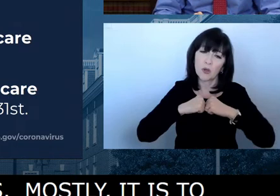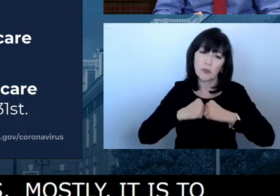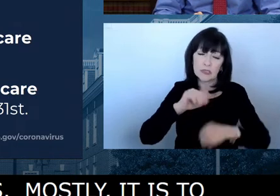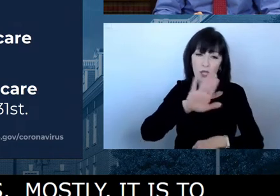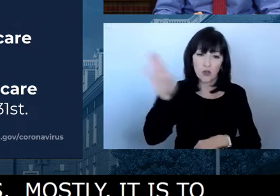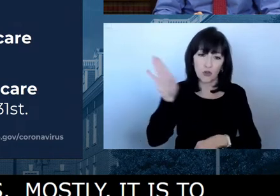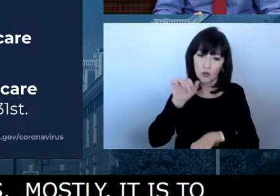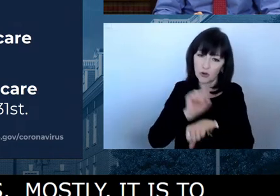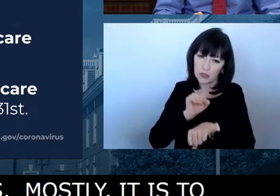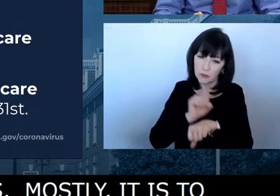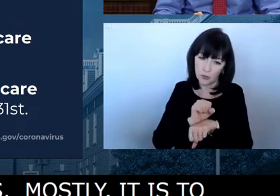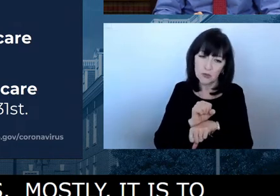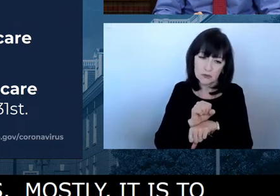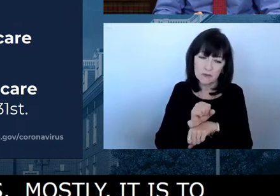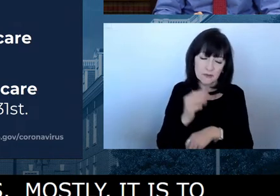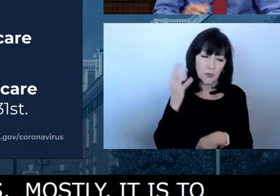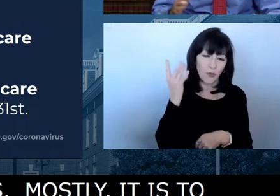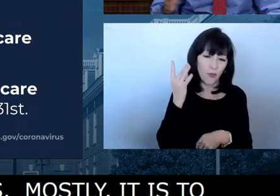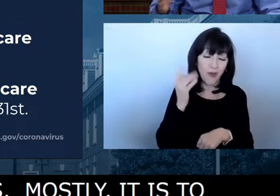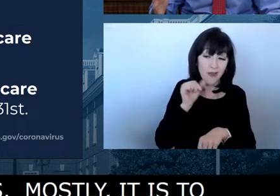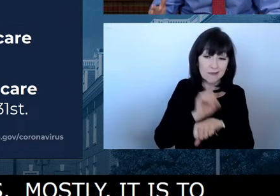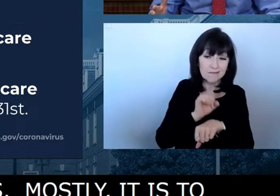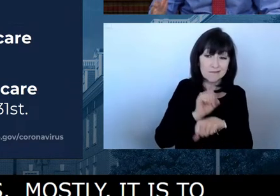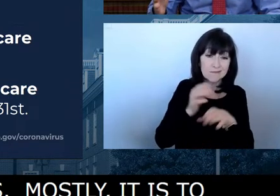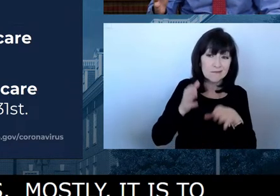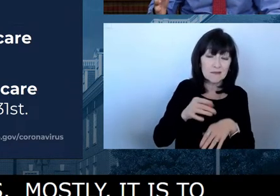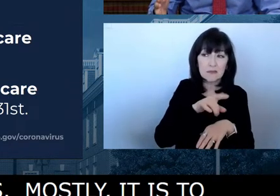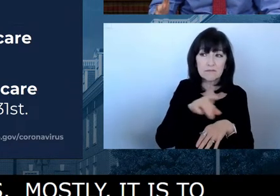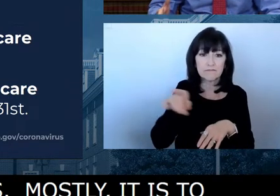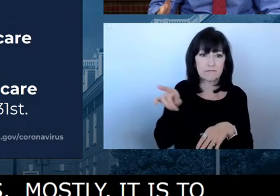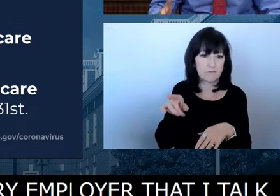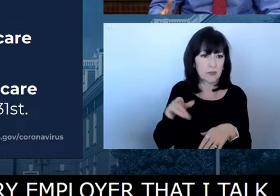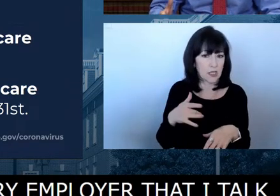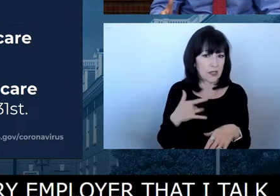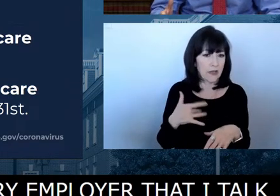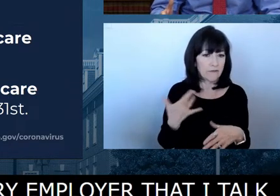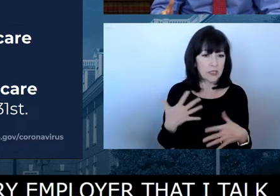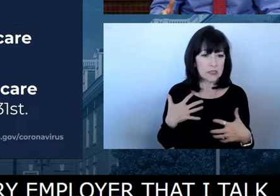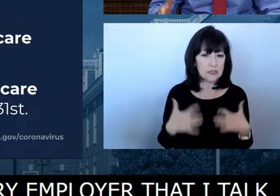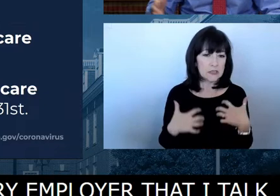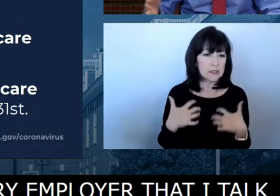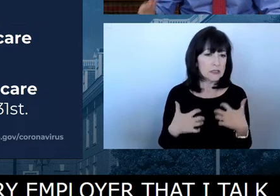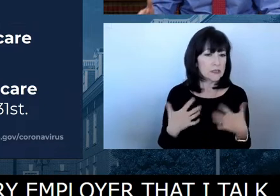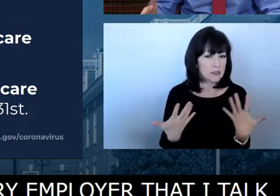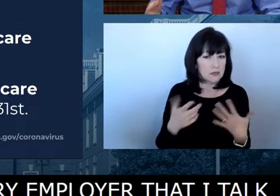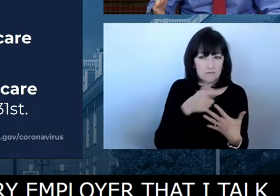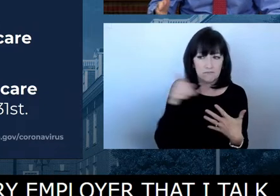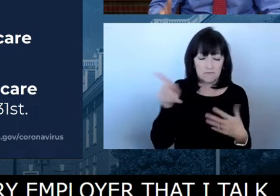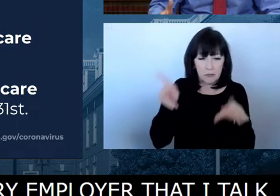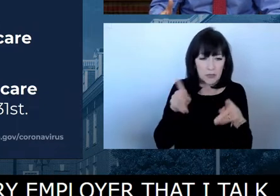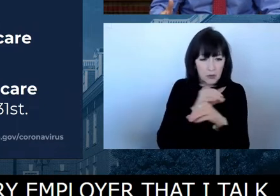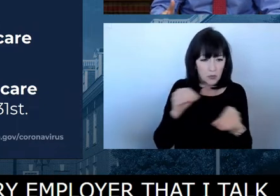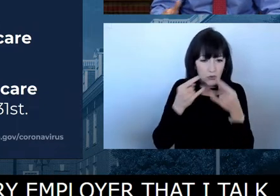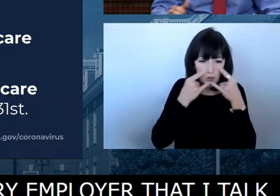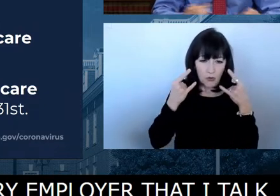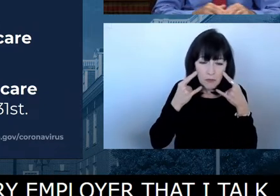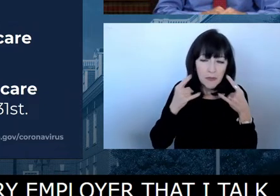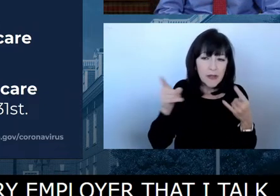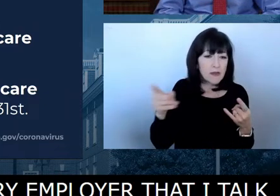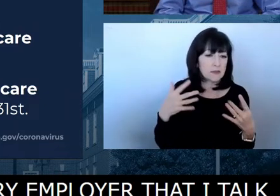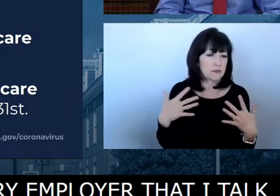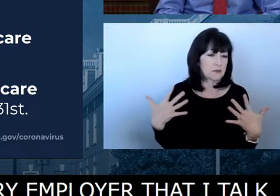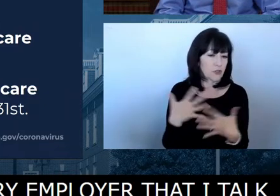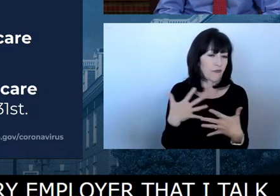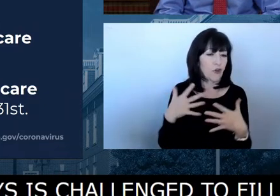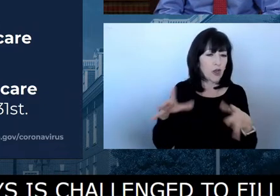talk to across our state these days is challenged to fill the vacancies, have challenged to keep